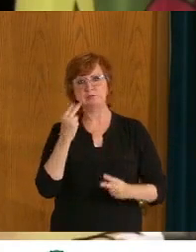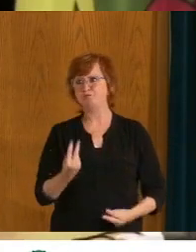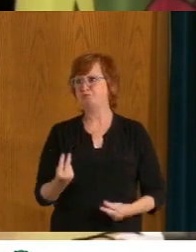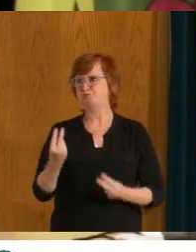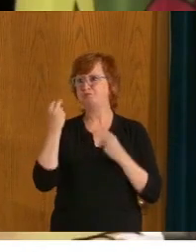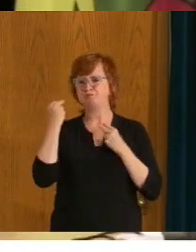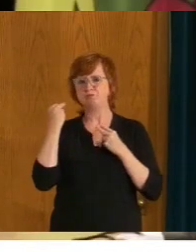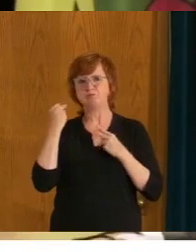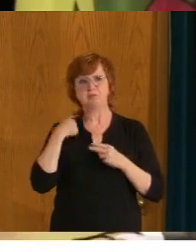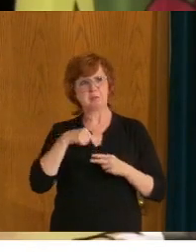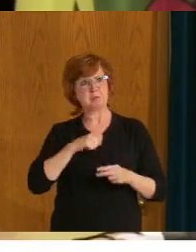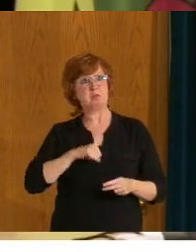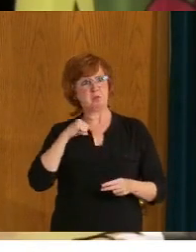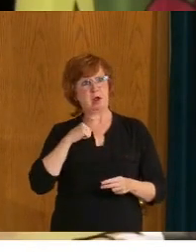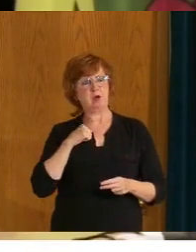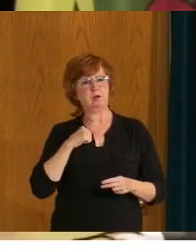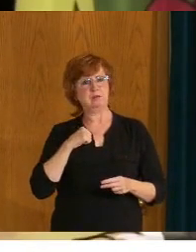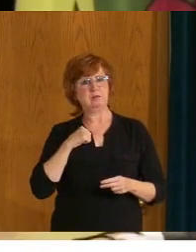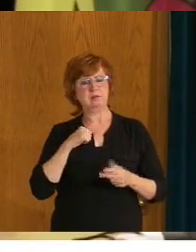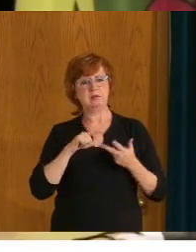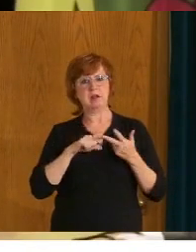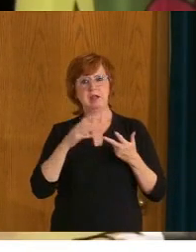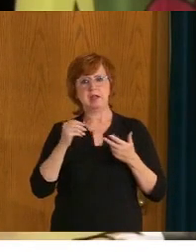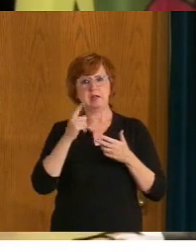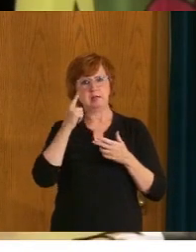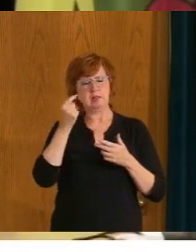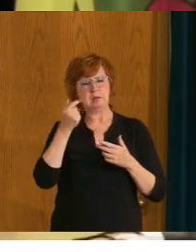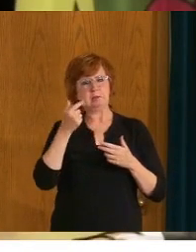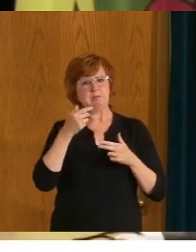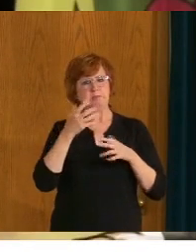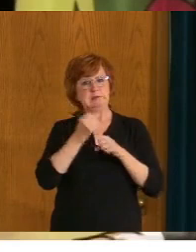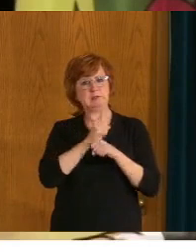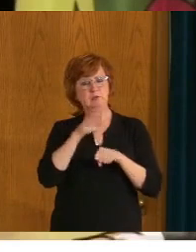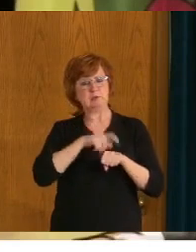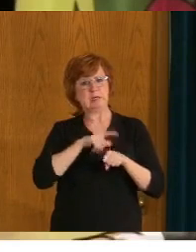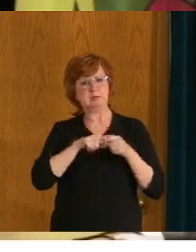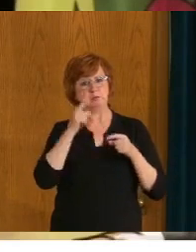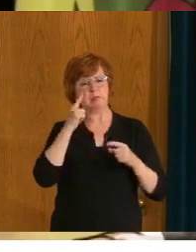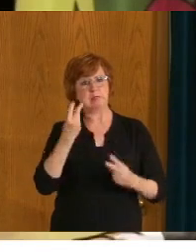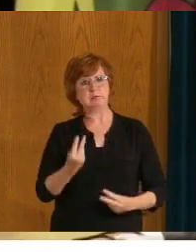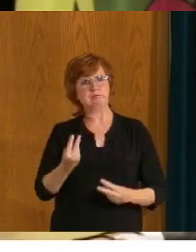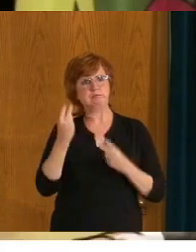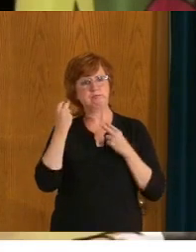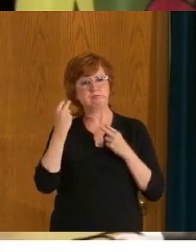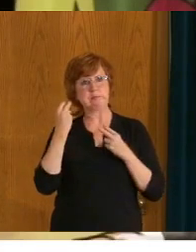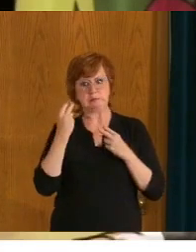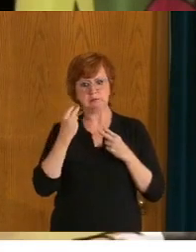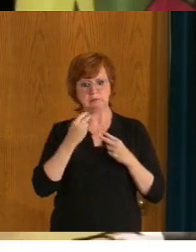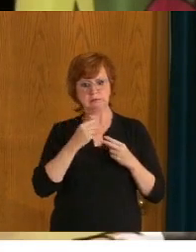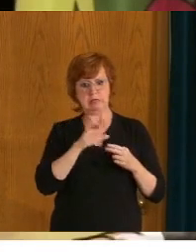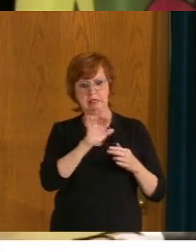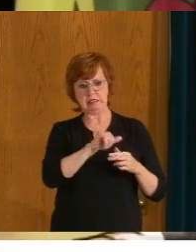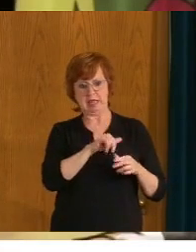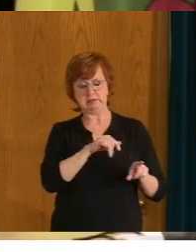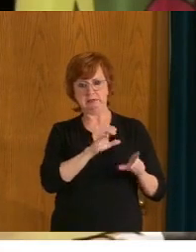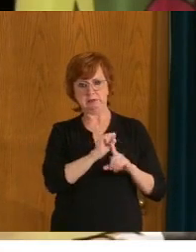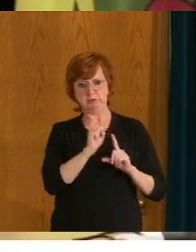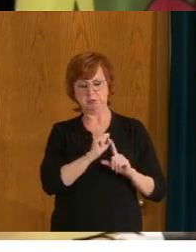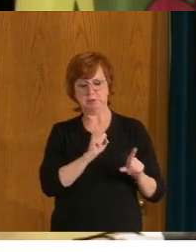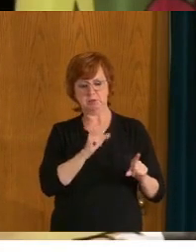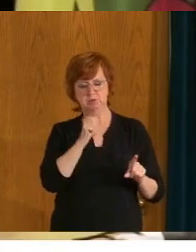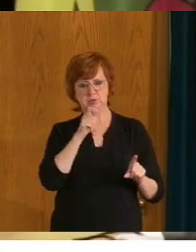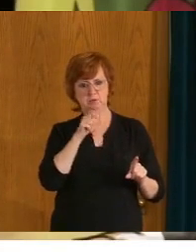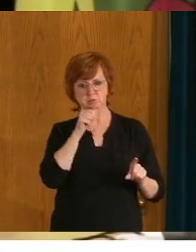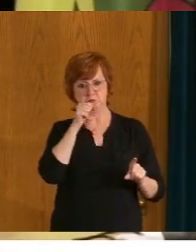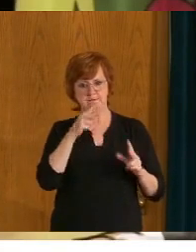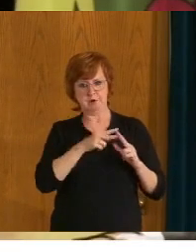reflect on the things that we should not be so proud of. This is a great country for the most part because as individuals and